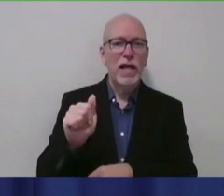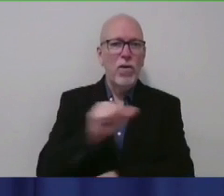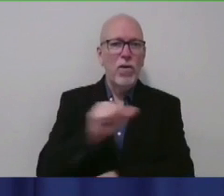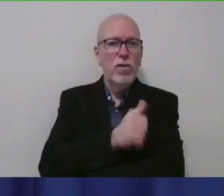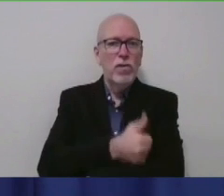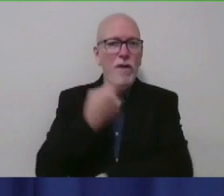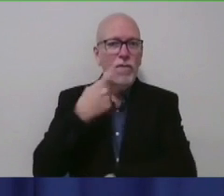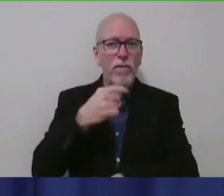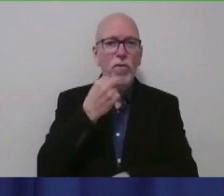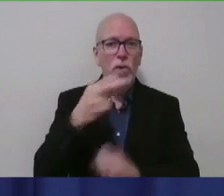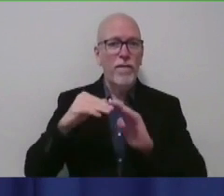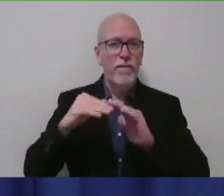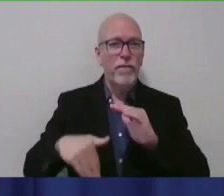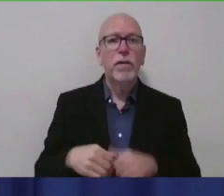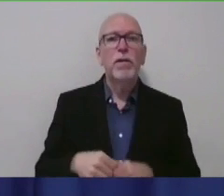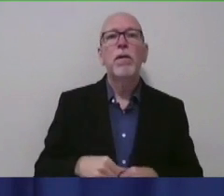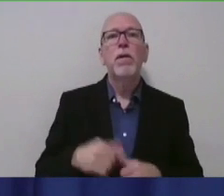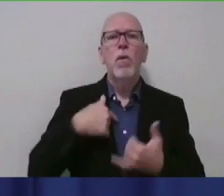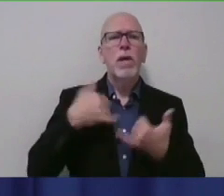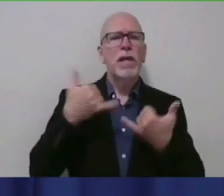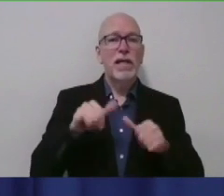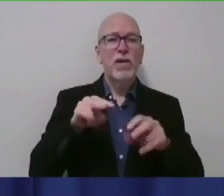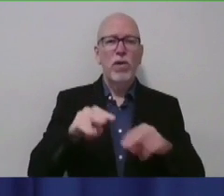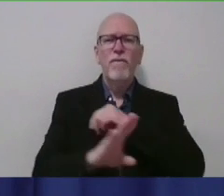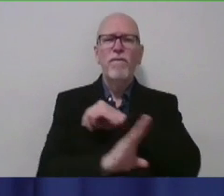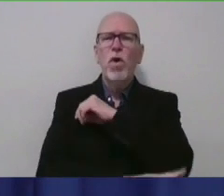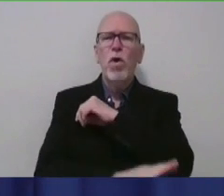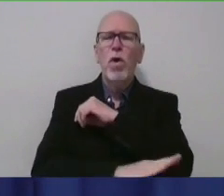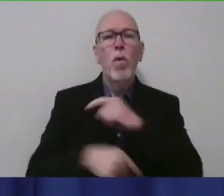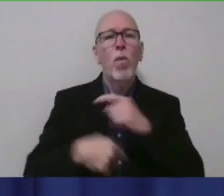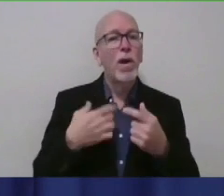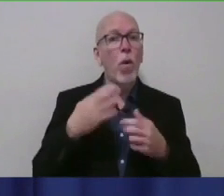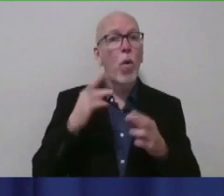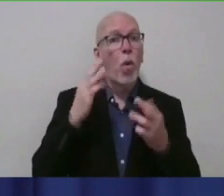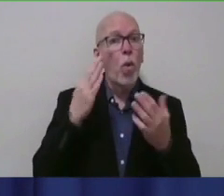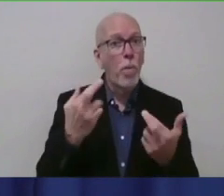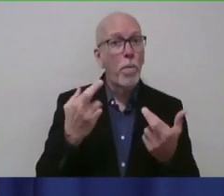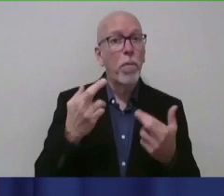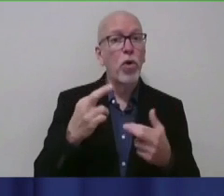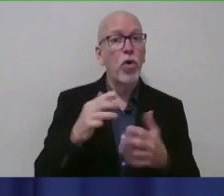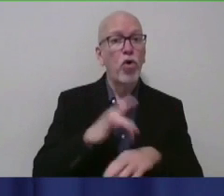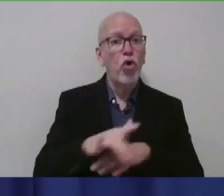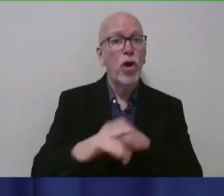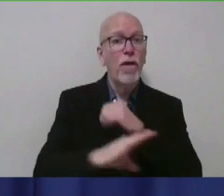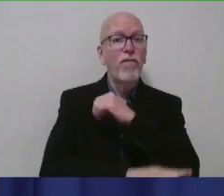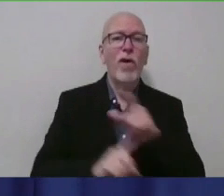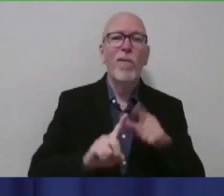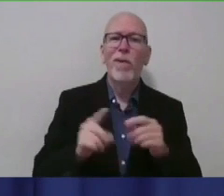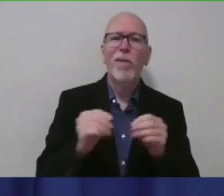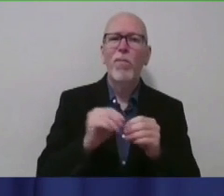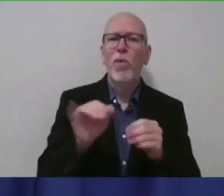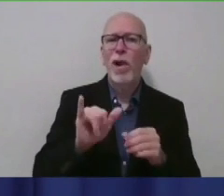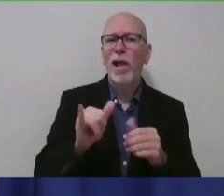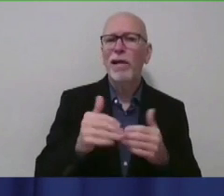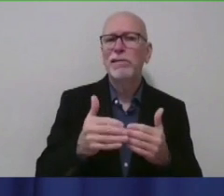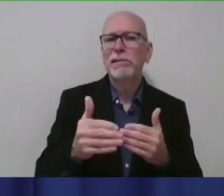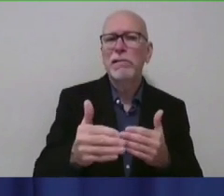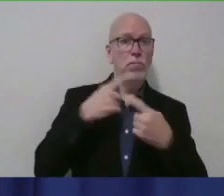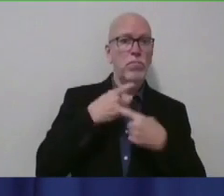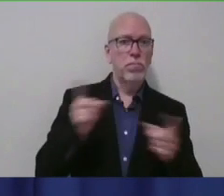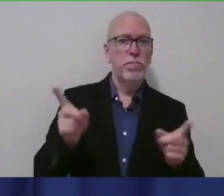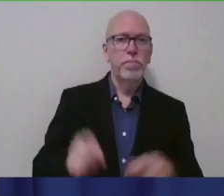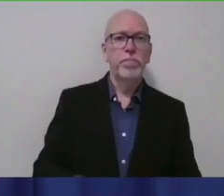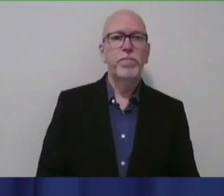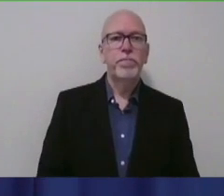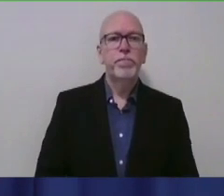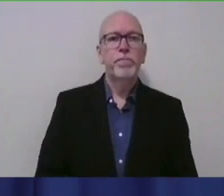We are still looking at the fall. We were hoping for early fall, but it may actually be later. So again, but we'll be